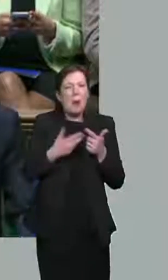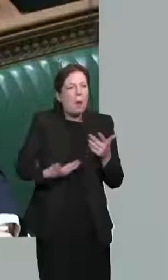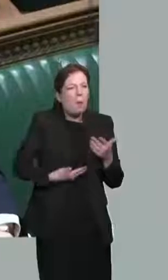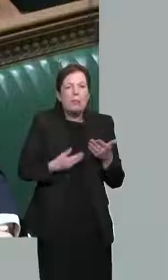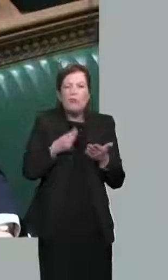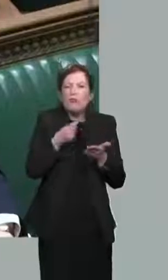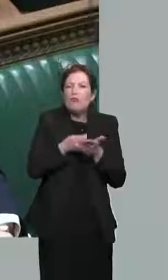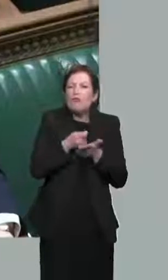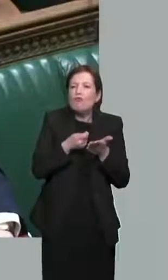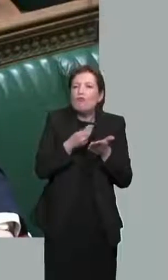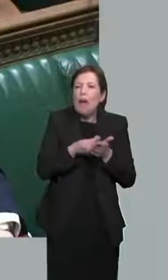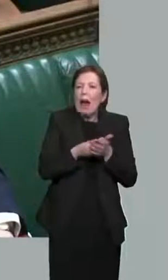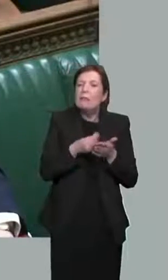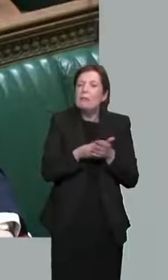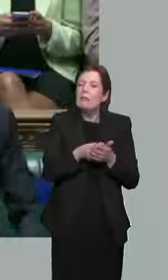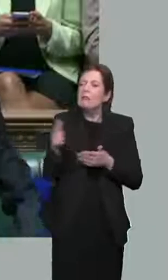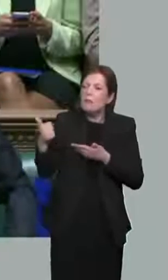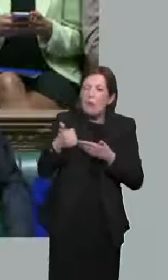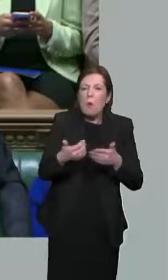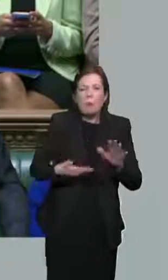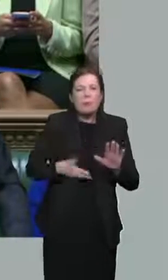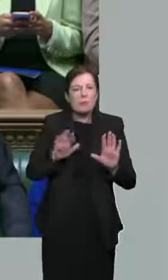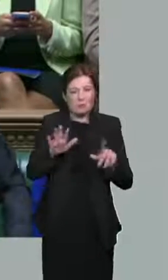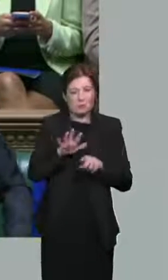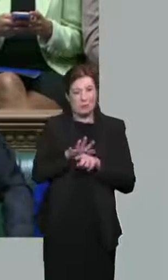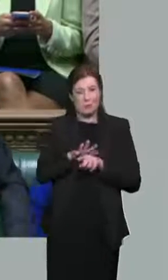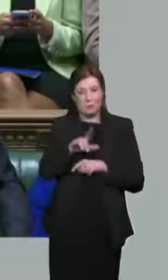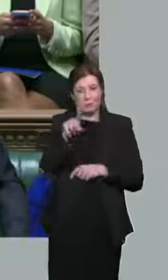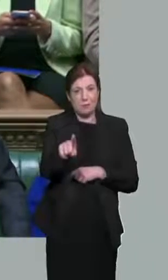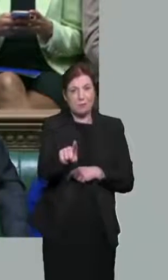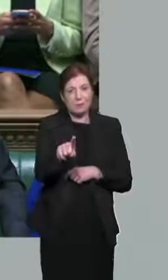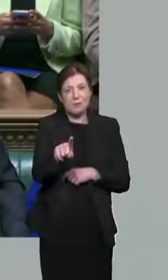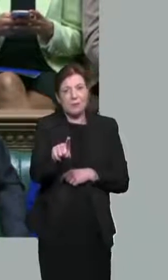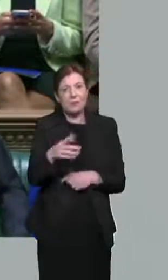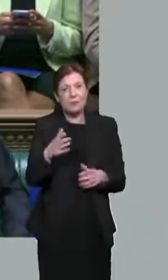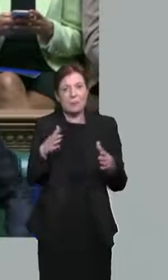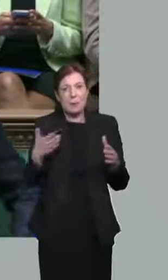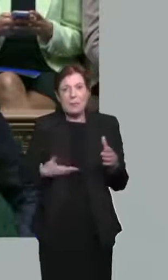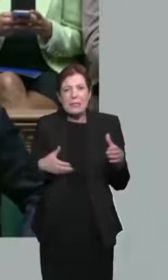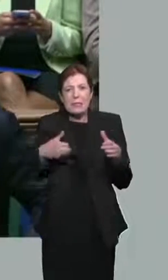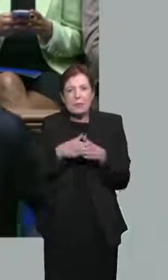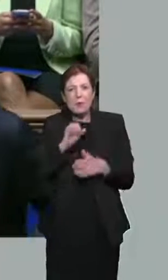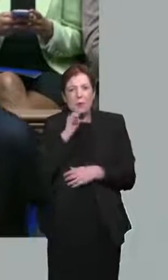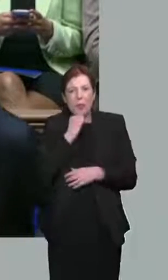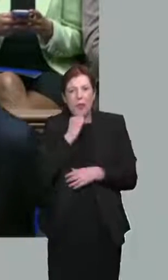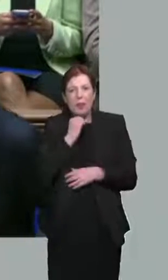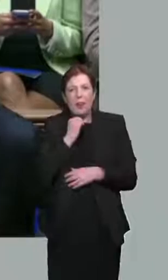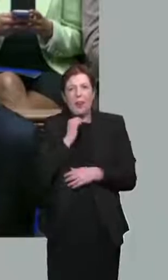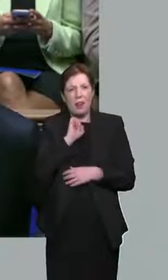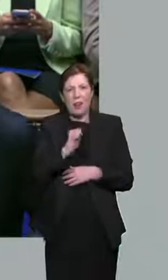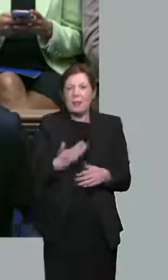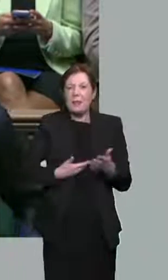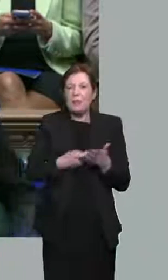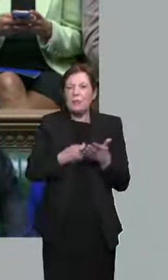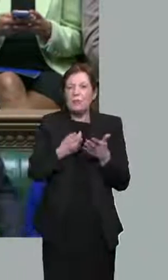businesses, Mr Speaker. In just a week's time, small businesses will be getting a 50 per cent discount on their